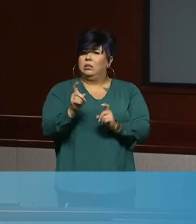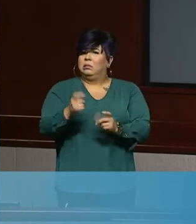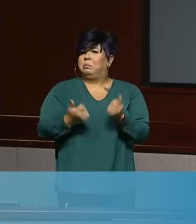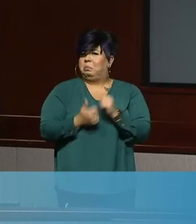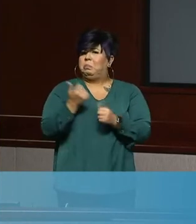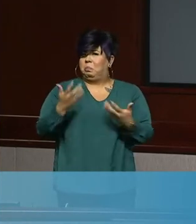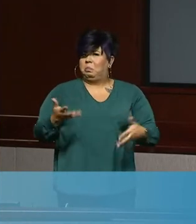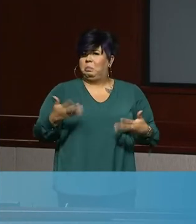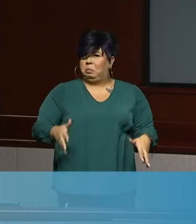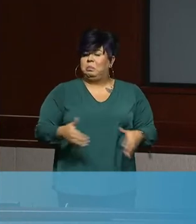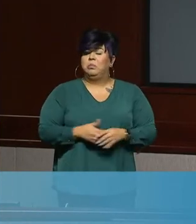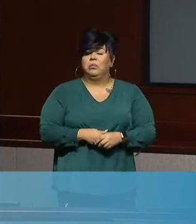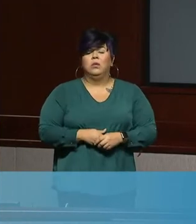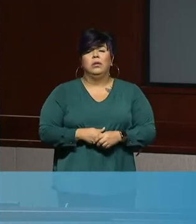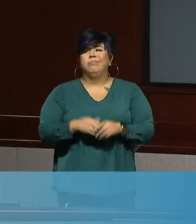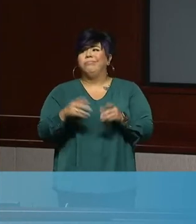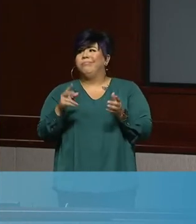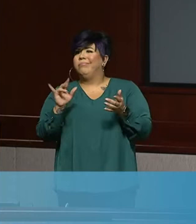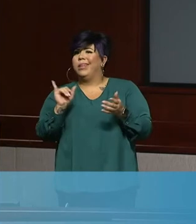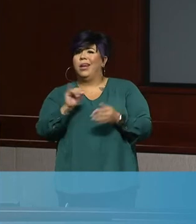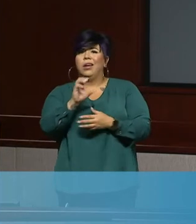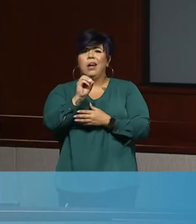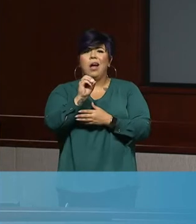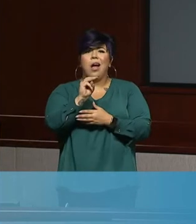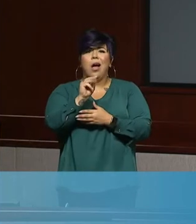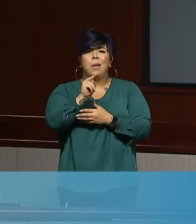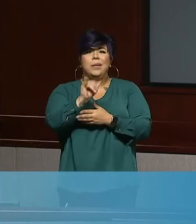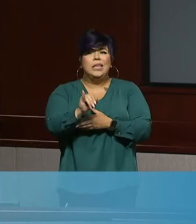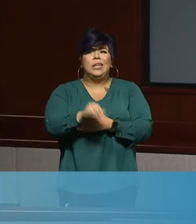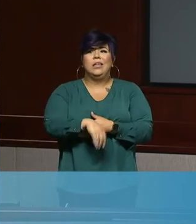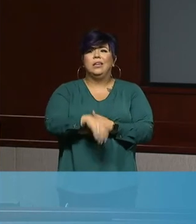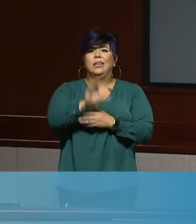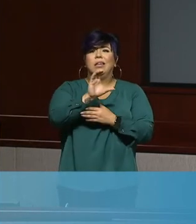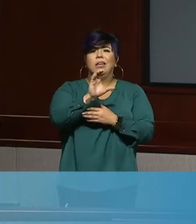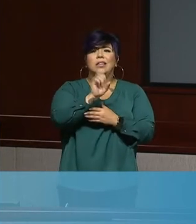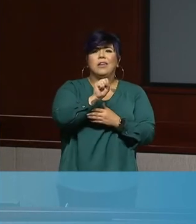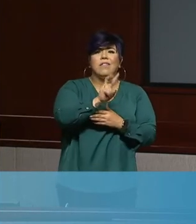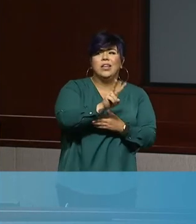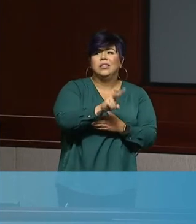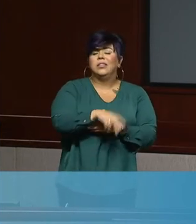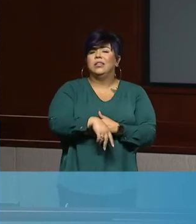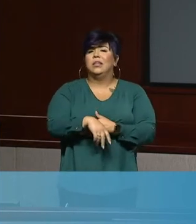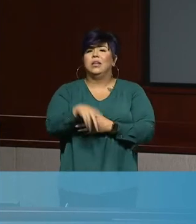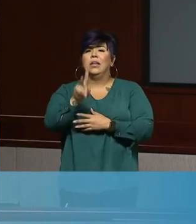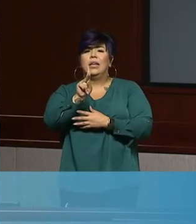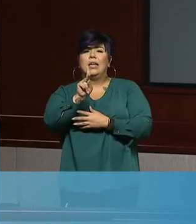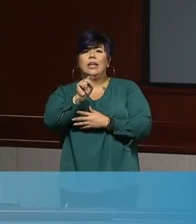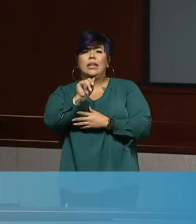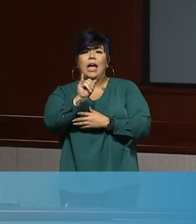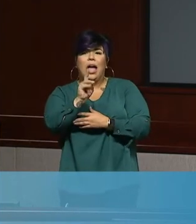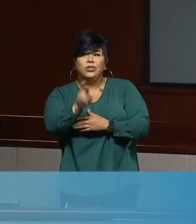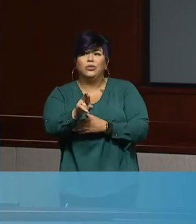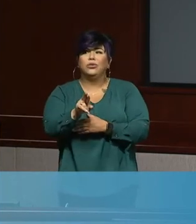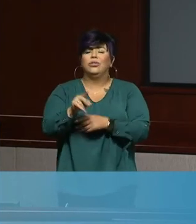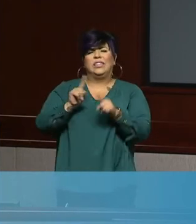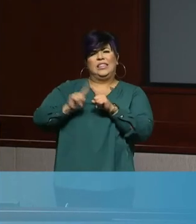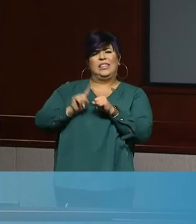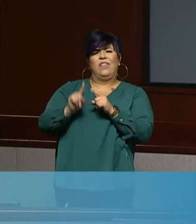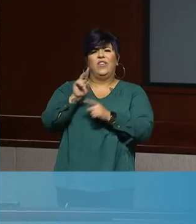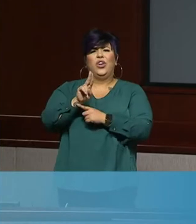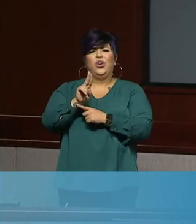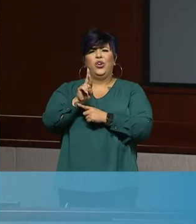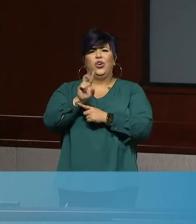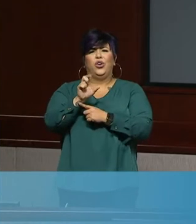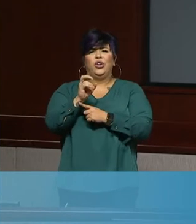This includes Omni, Clinica, Sierra Vista, Kaiser, most urgent care centers, all of those entities